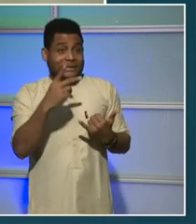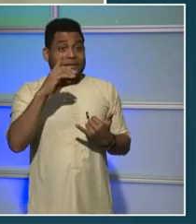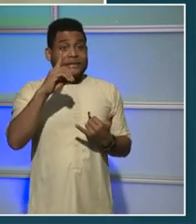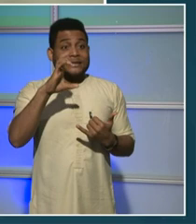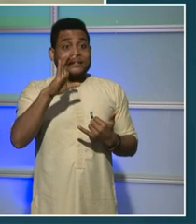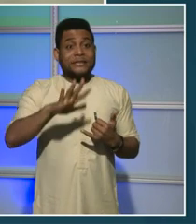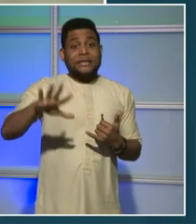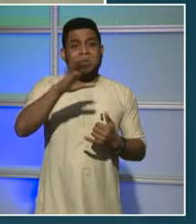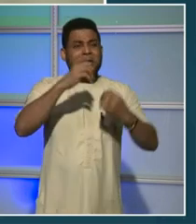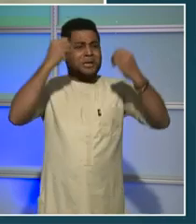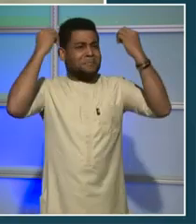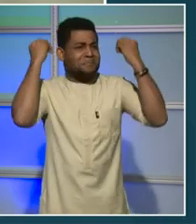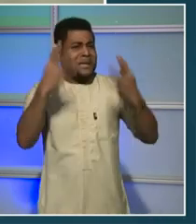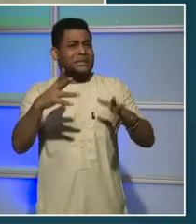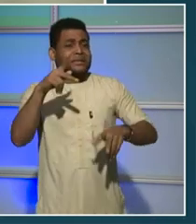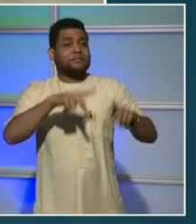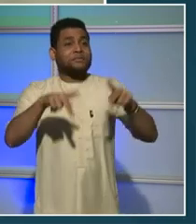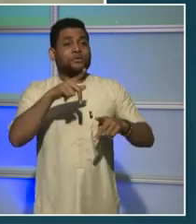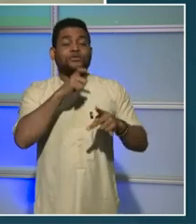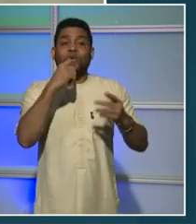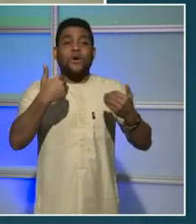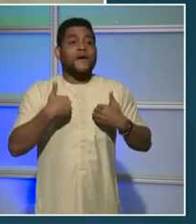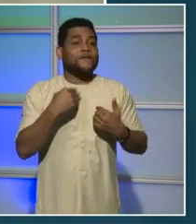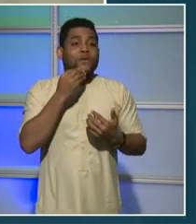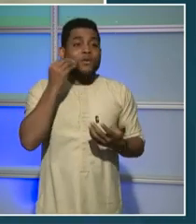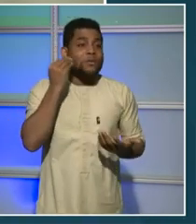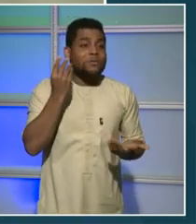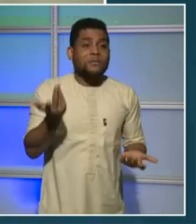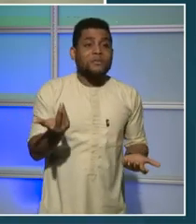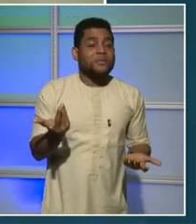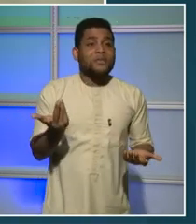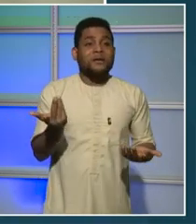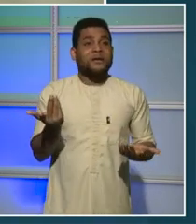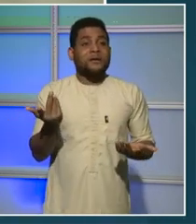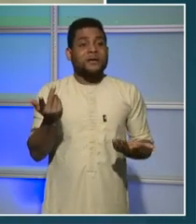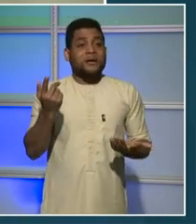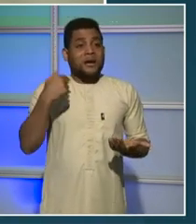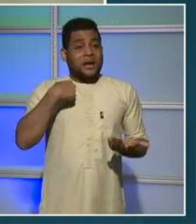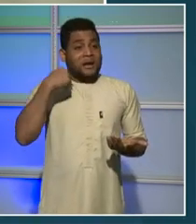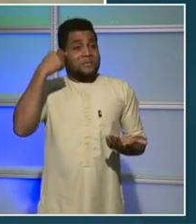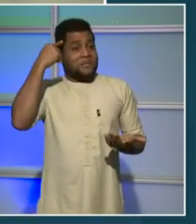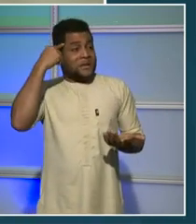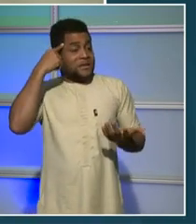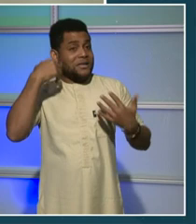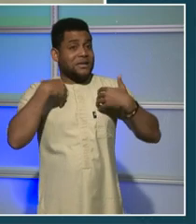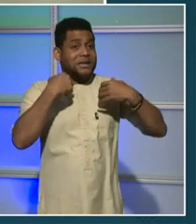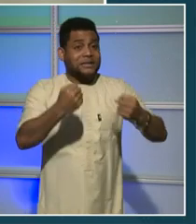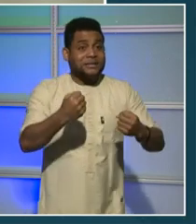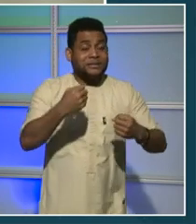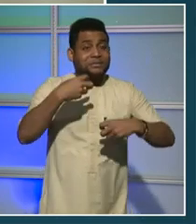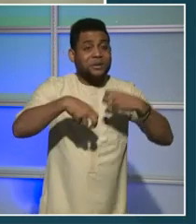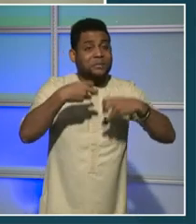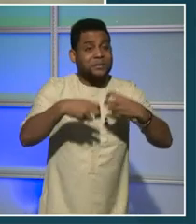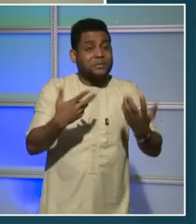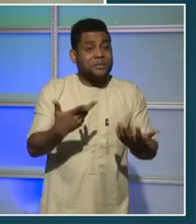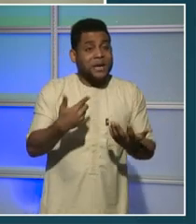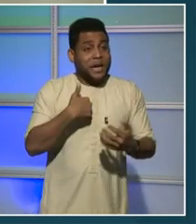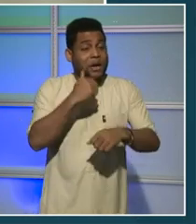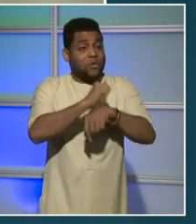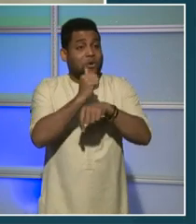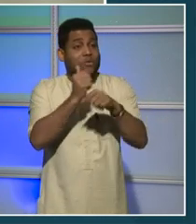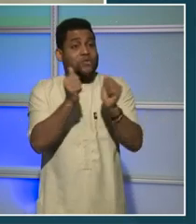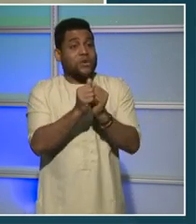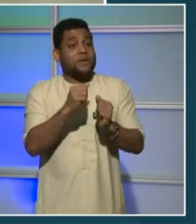people that are in mental health crises. For example, I walked with my church through McPherson Square several days ago.